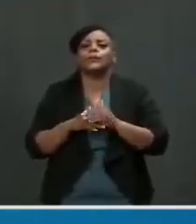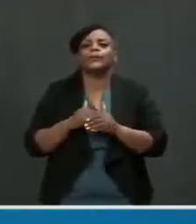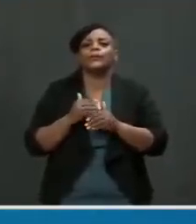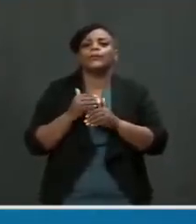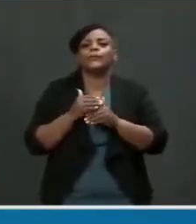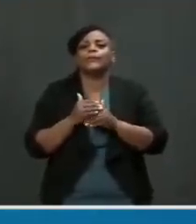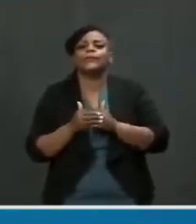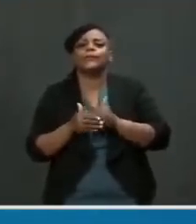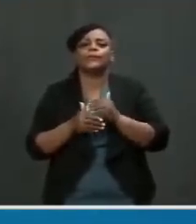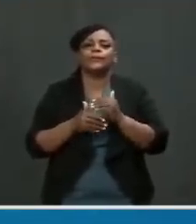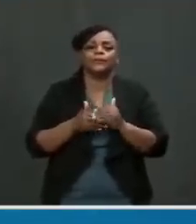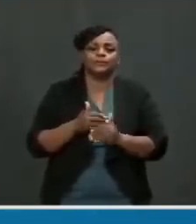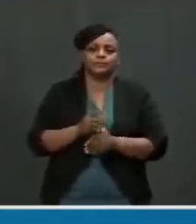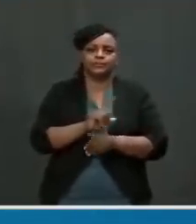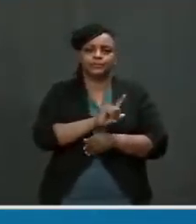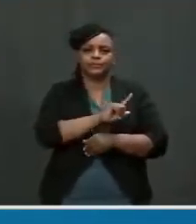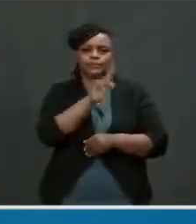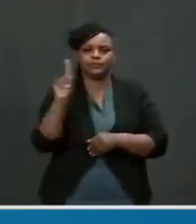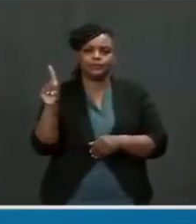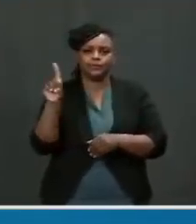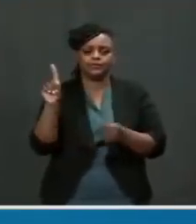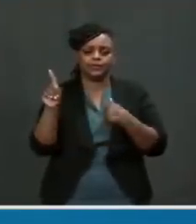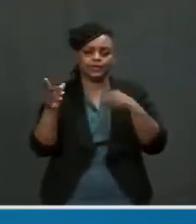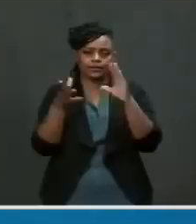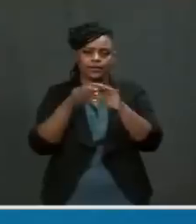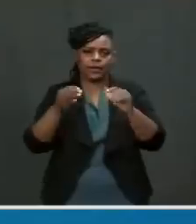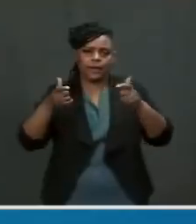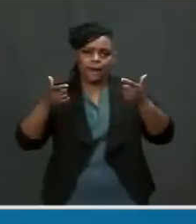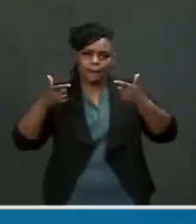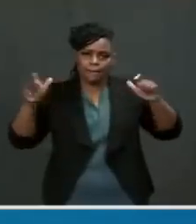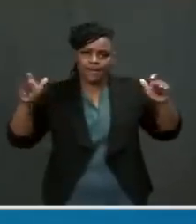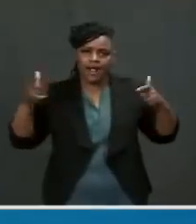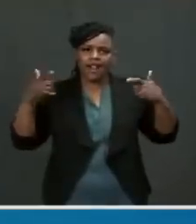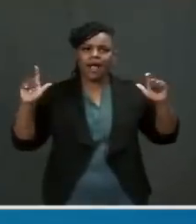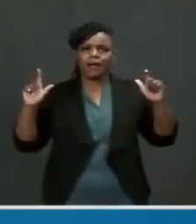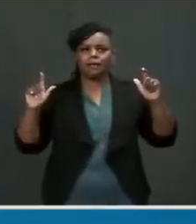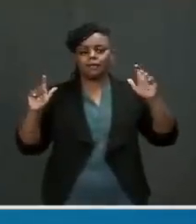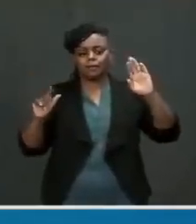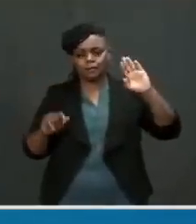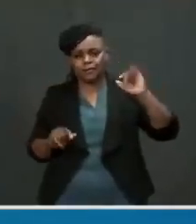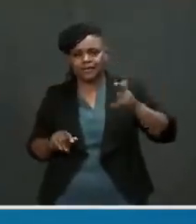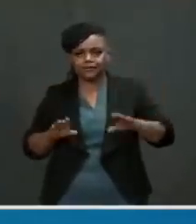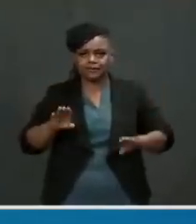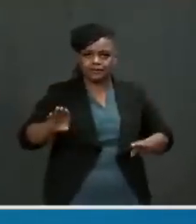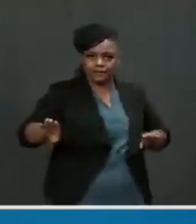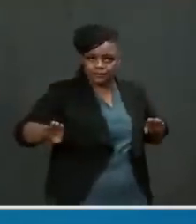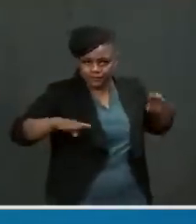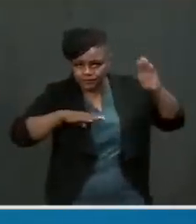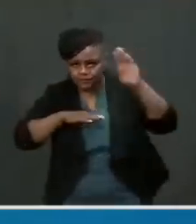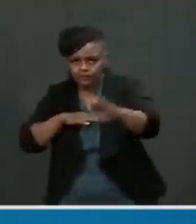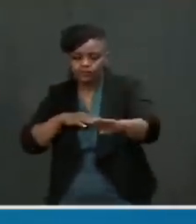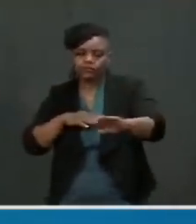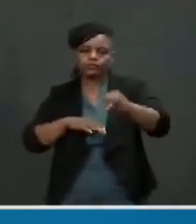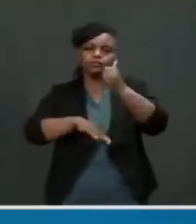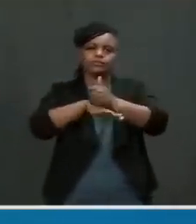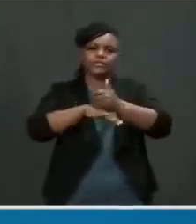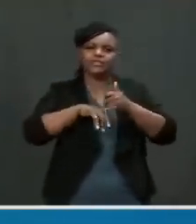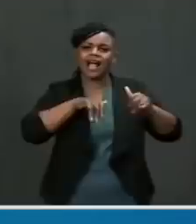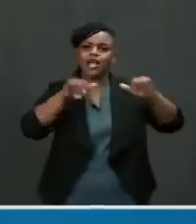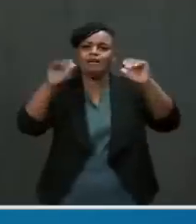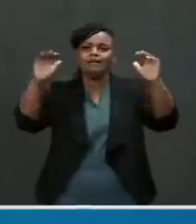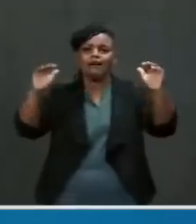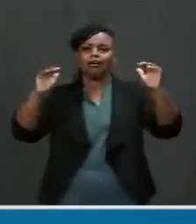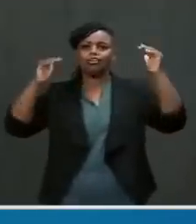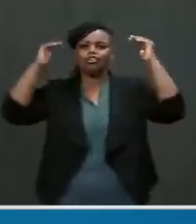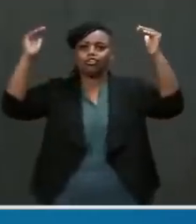No, we say let's be big. And when we set the bar high, the very nature of American